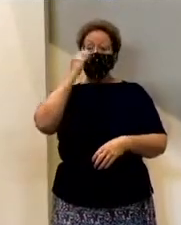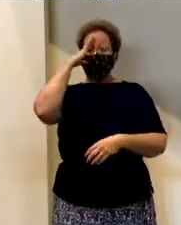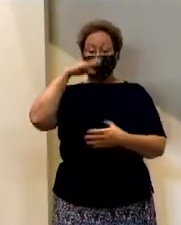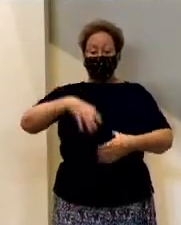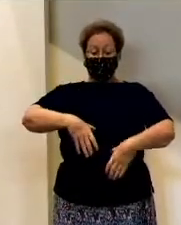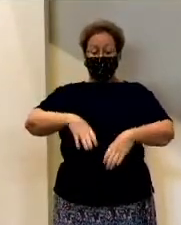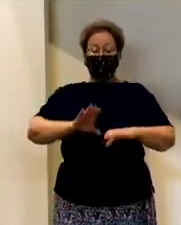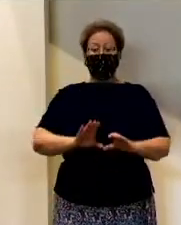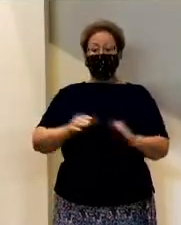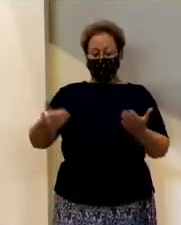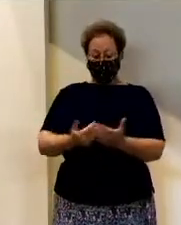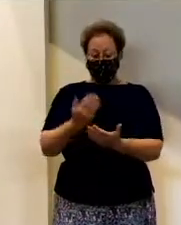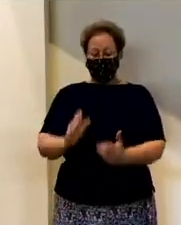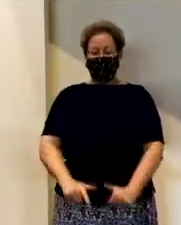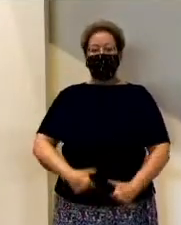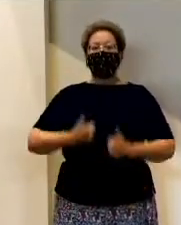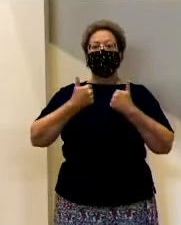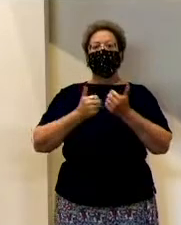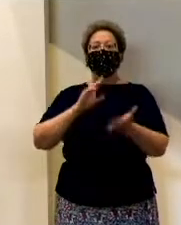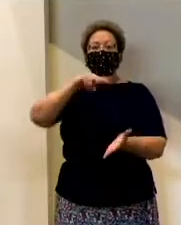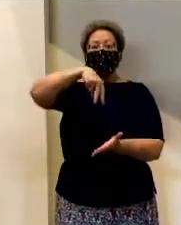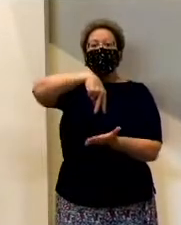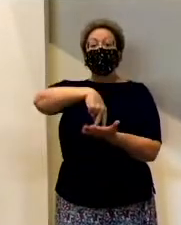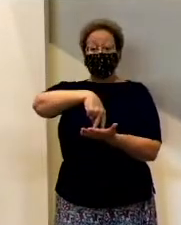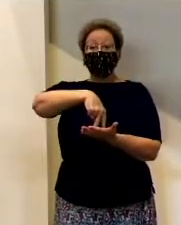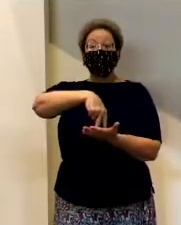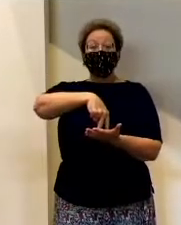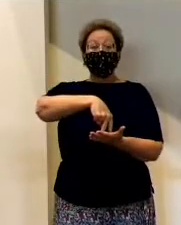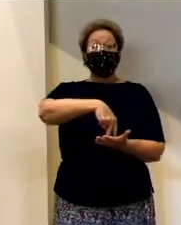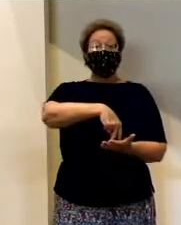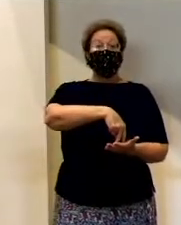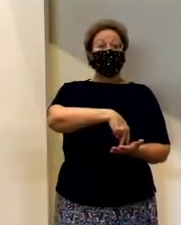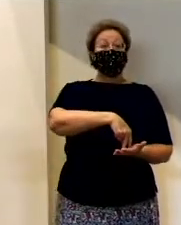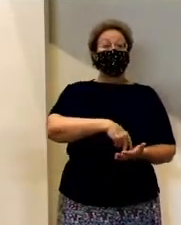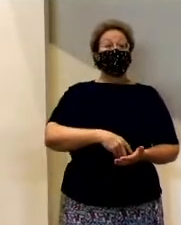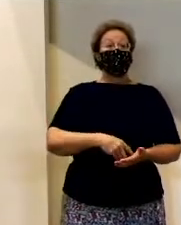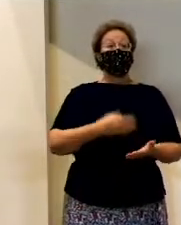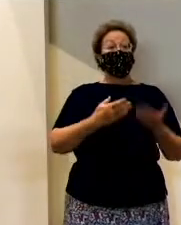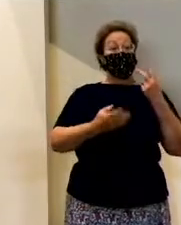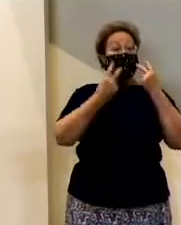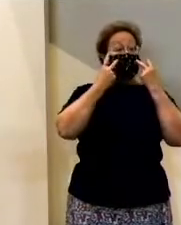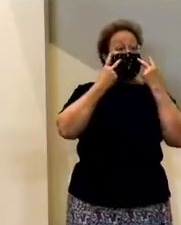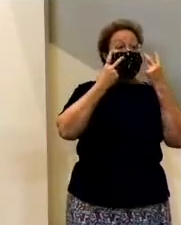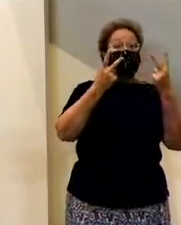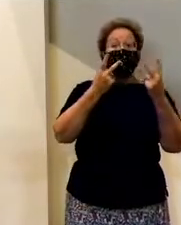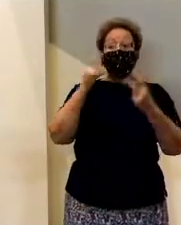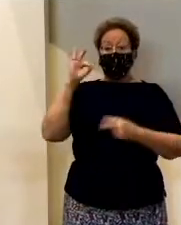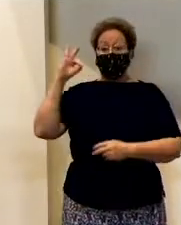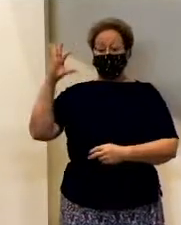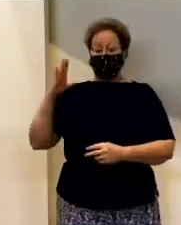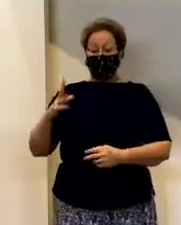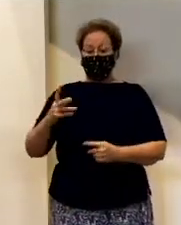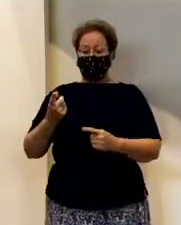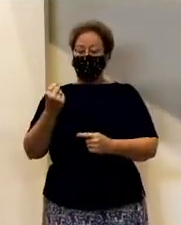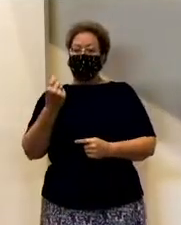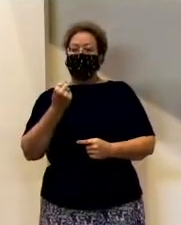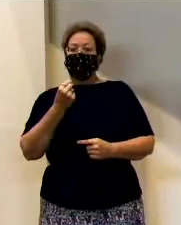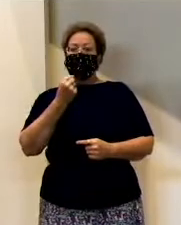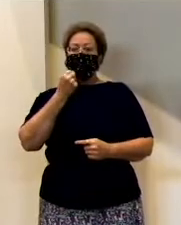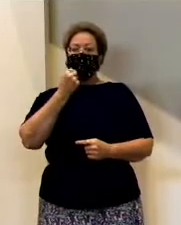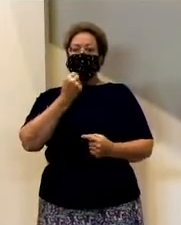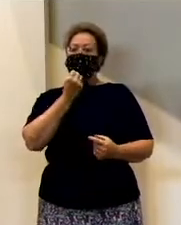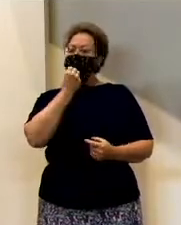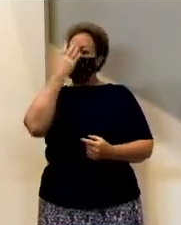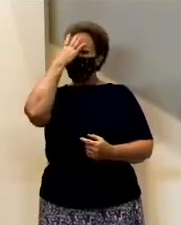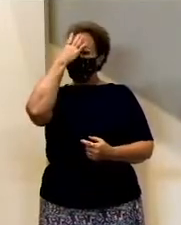to a new life in Him. I'm sure many of you have noticed that when one of the pastors does a baptism here, whether it's a baby